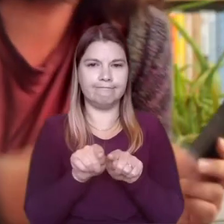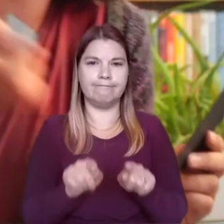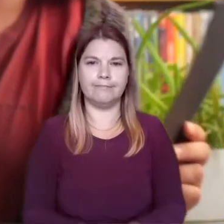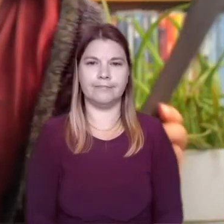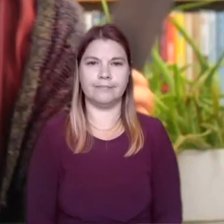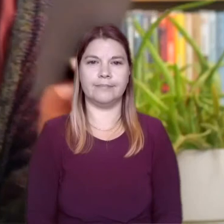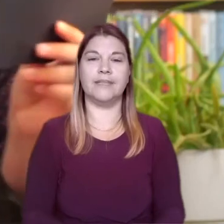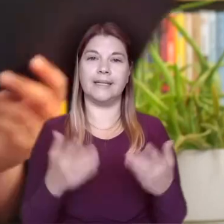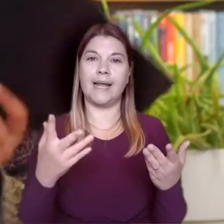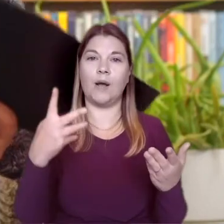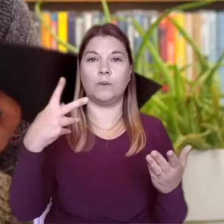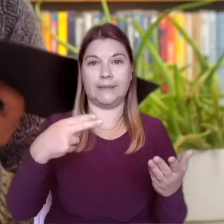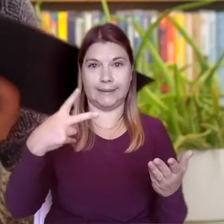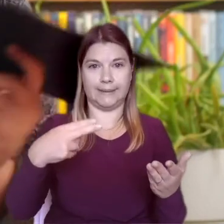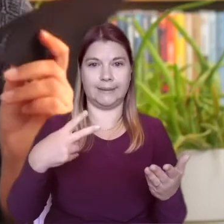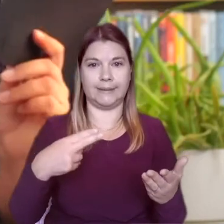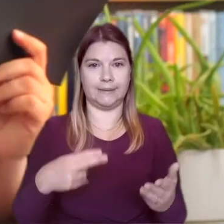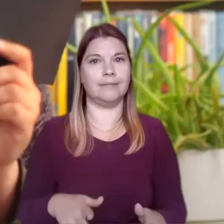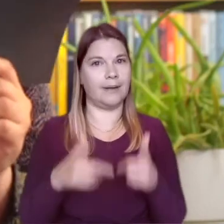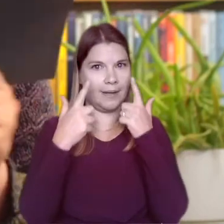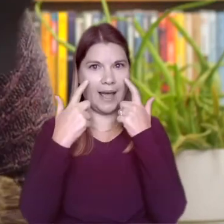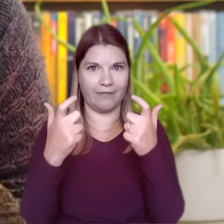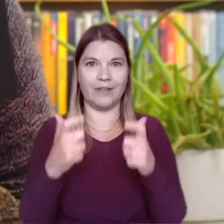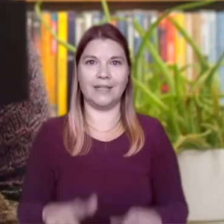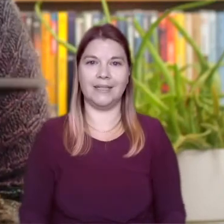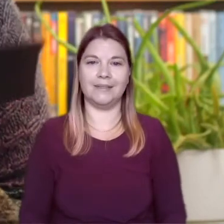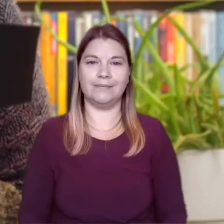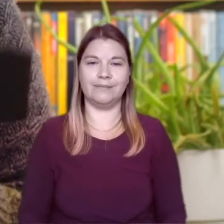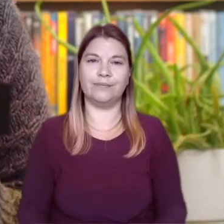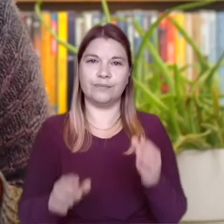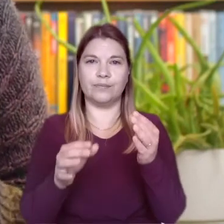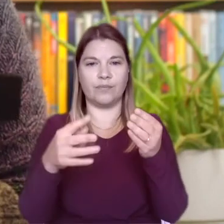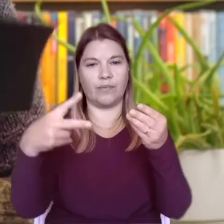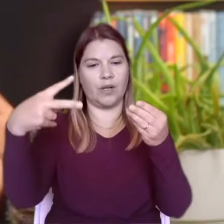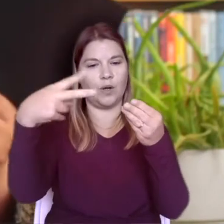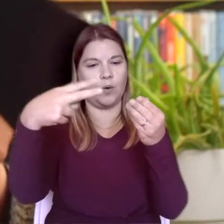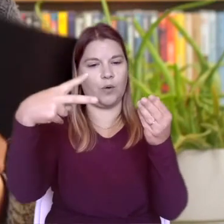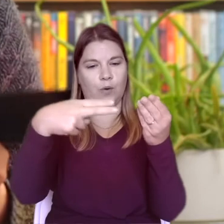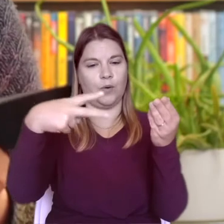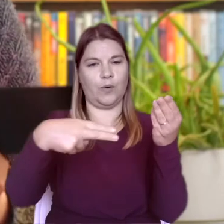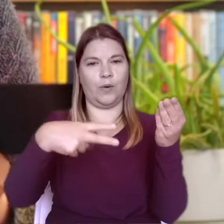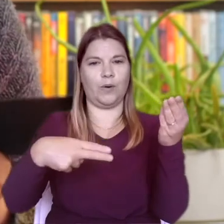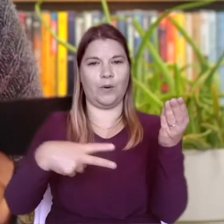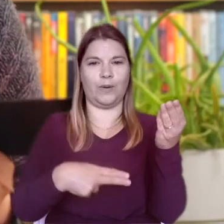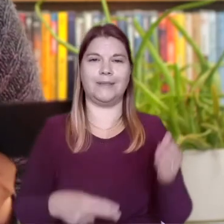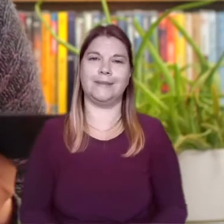I'm taking a pair of scissors and very carefully I'm going to cut small lines across one side of the card